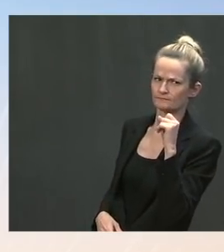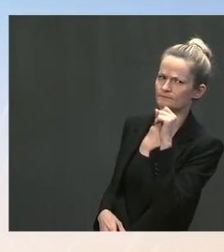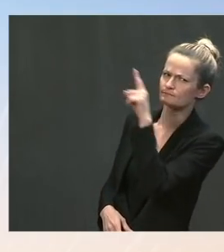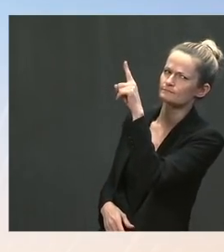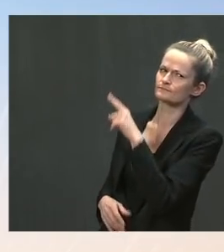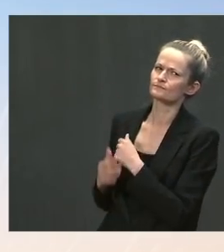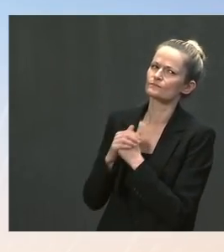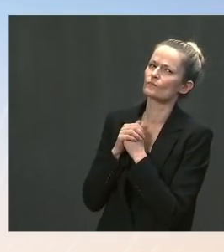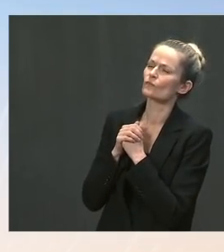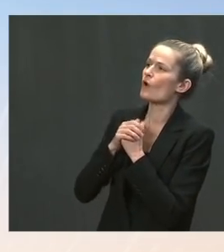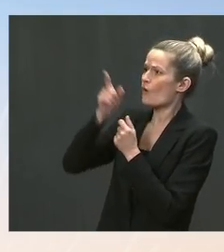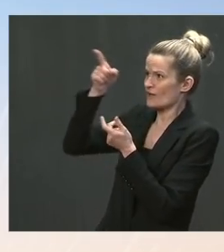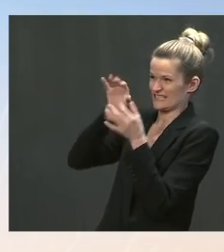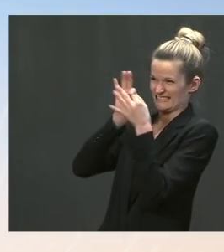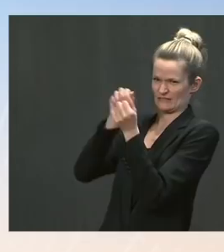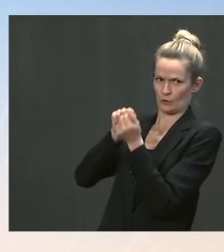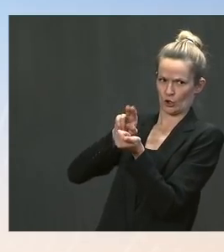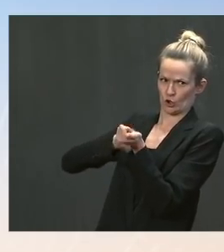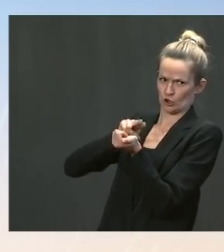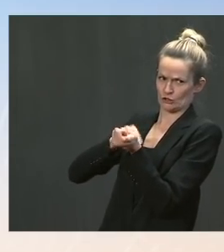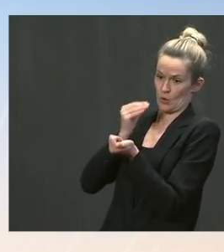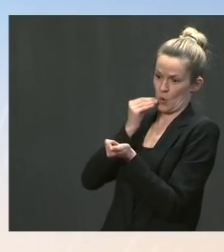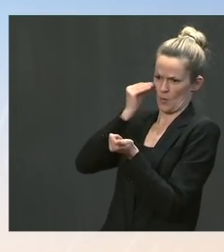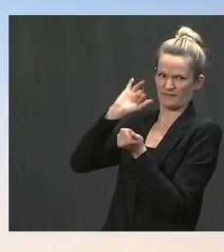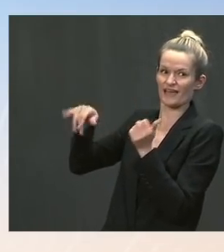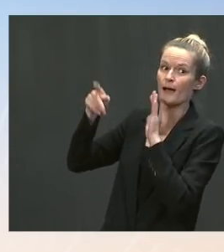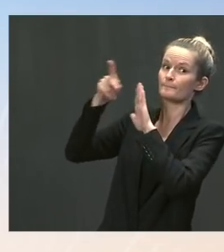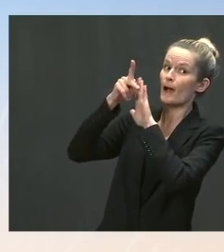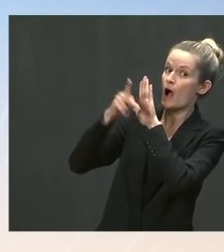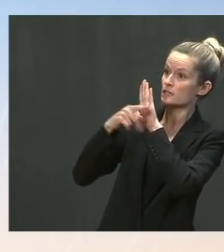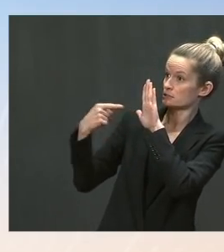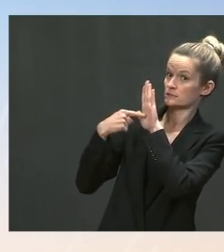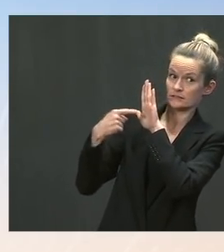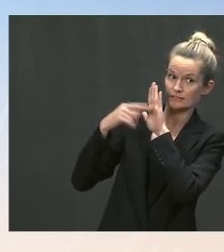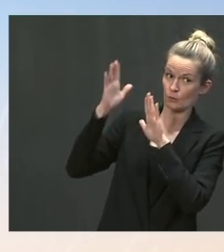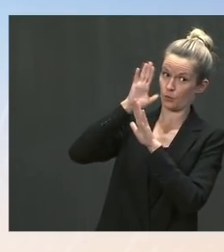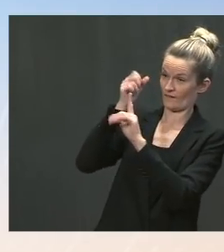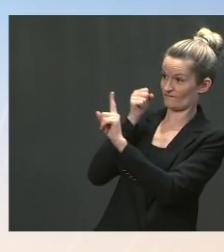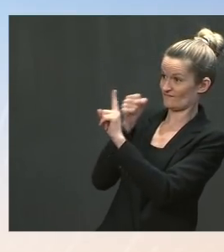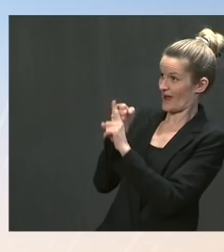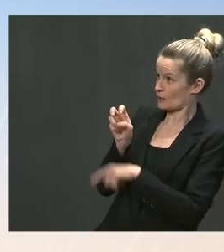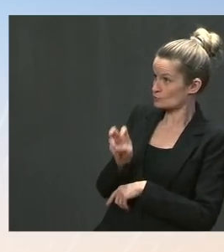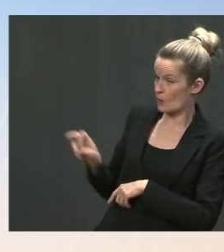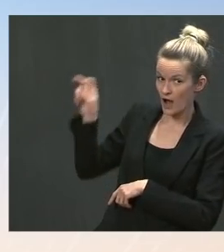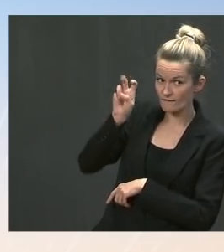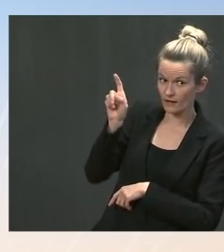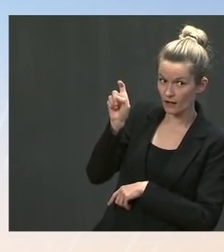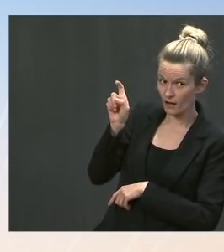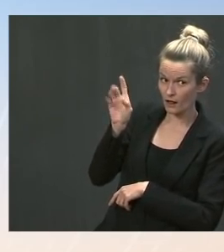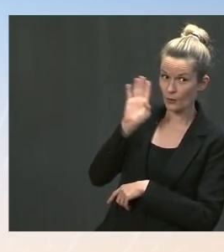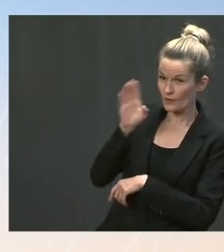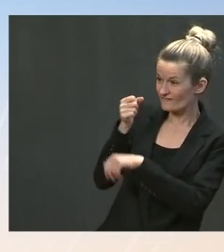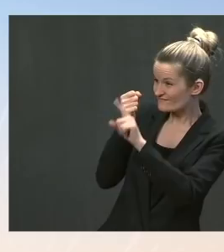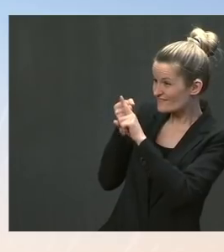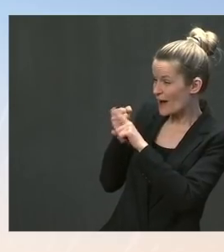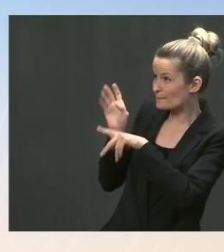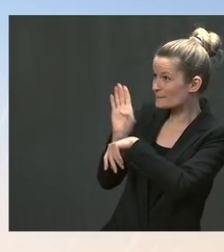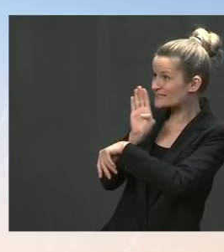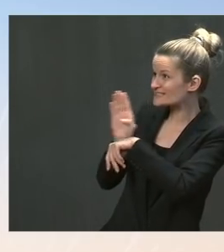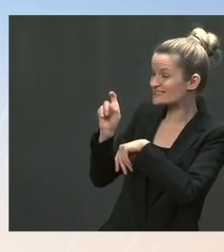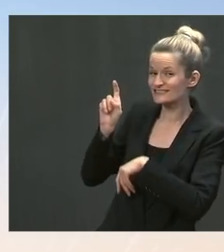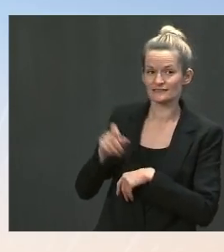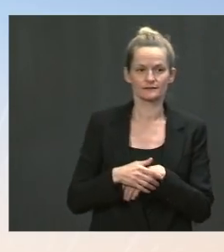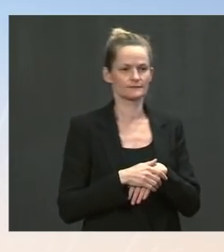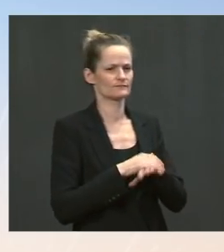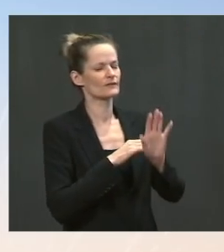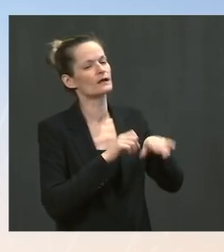travel? Is it affecting other types of businesses? Could you just broadhead that force to understand that? There are obviously a number of private sector companies that have